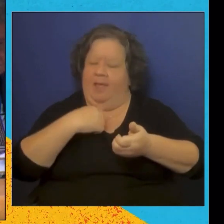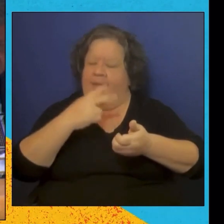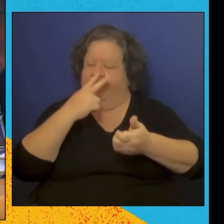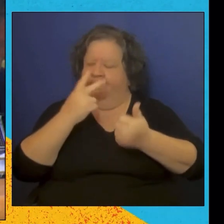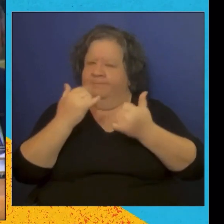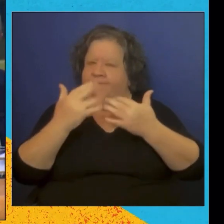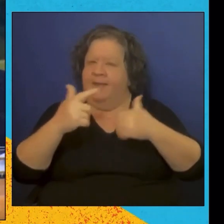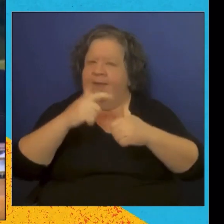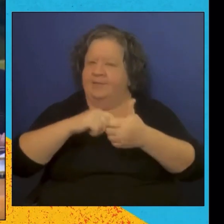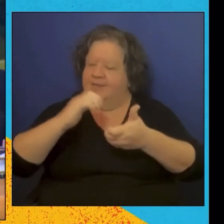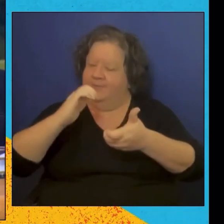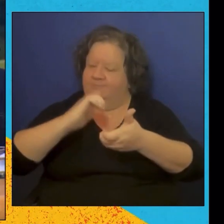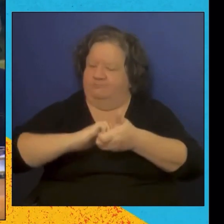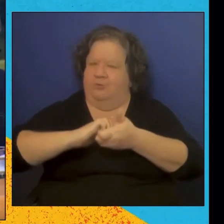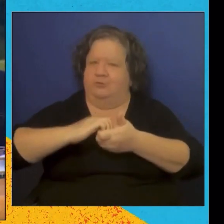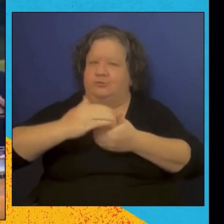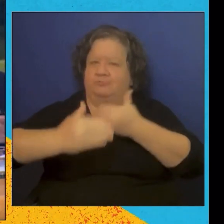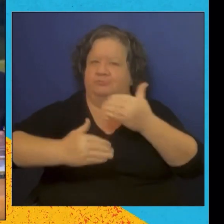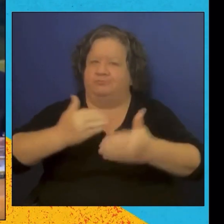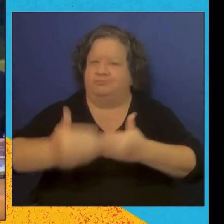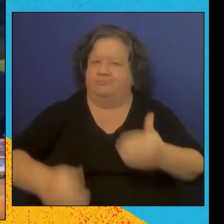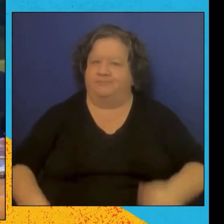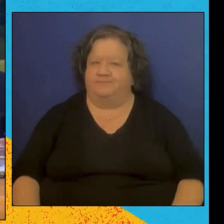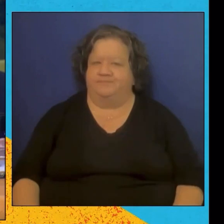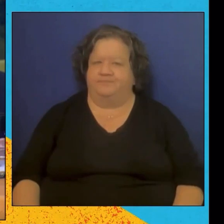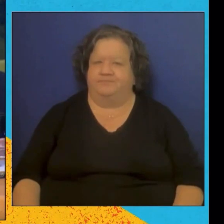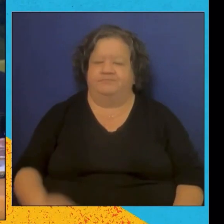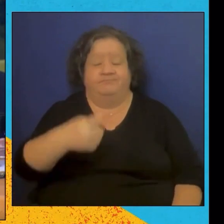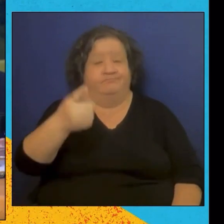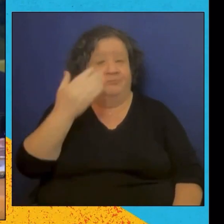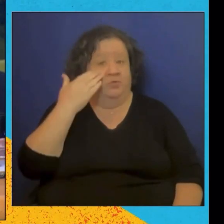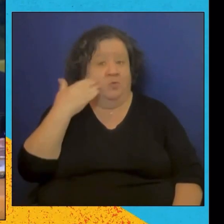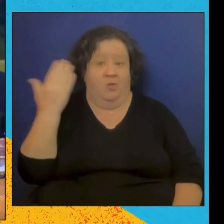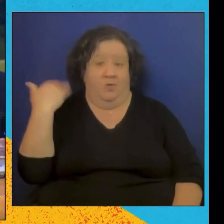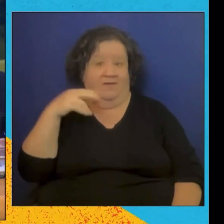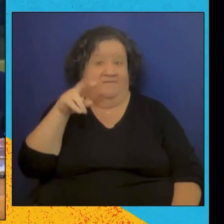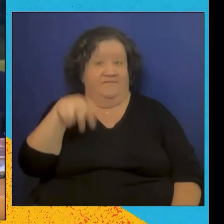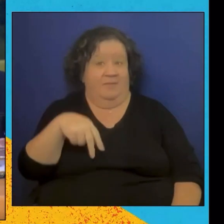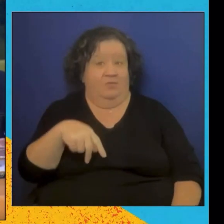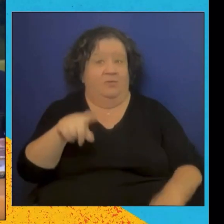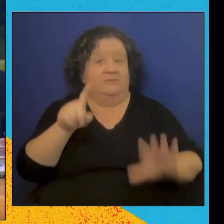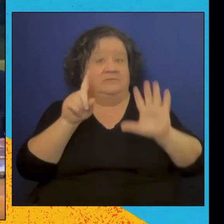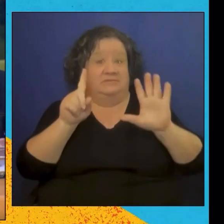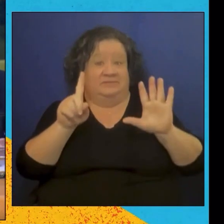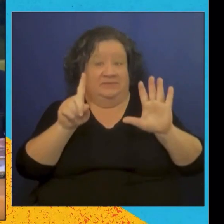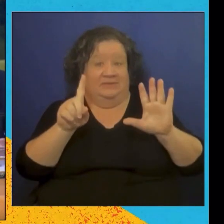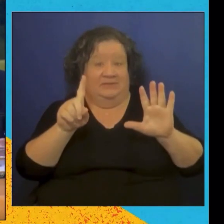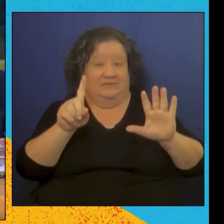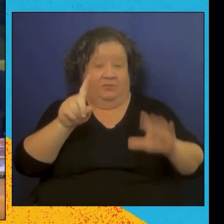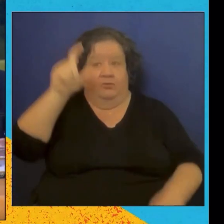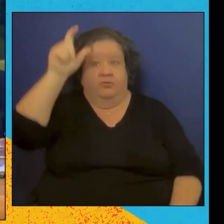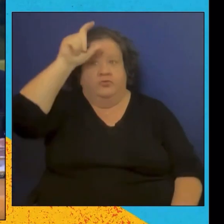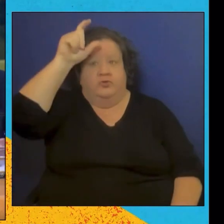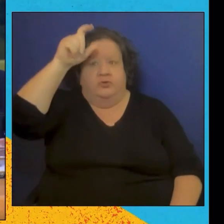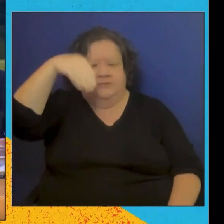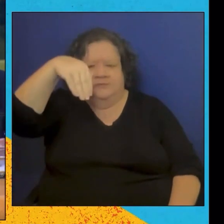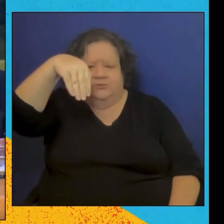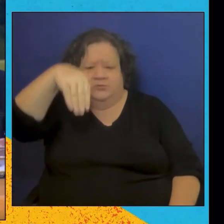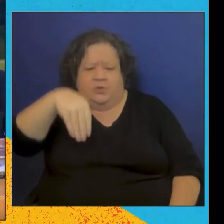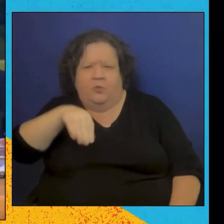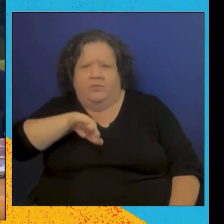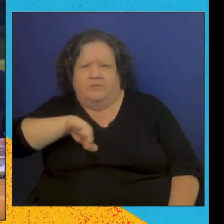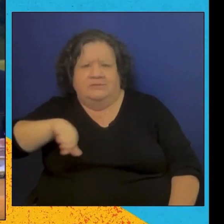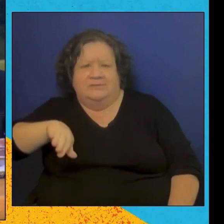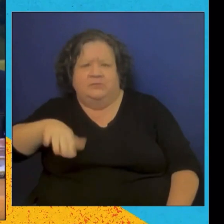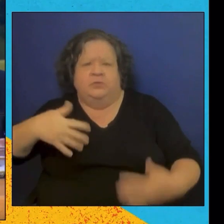died. Millions of people lost everything they have. Their families, homes, jobs, the places